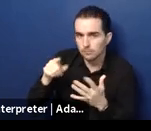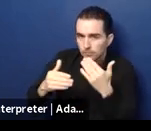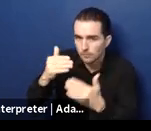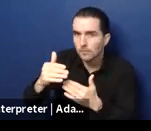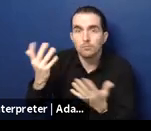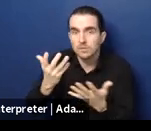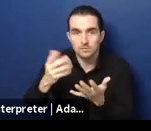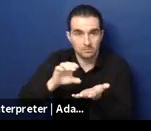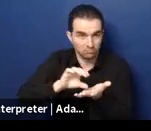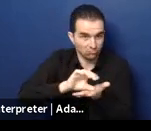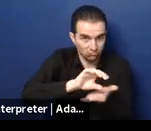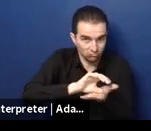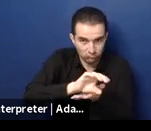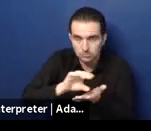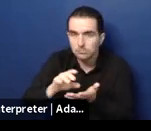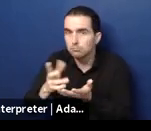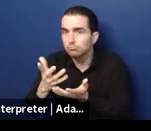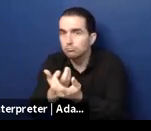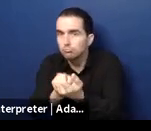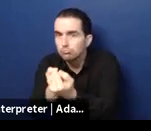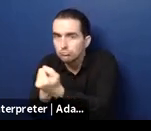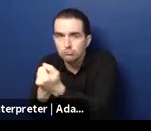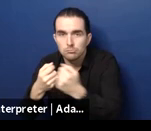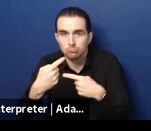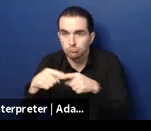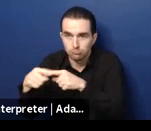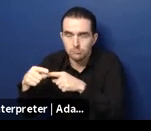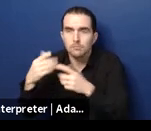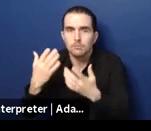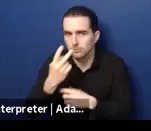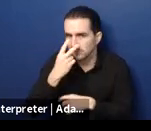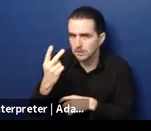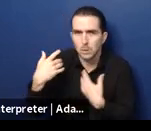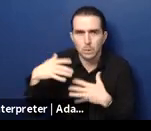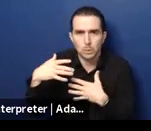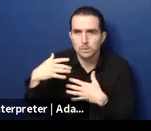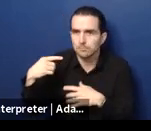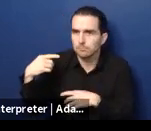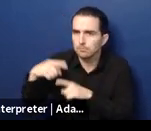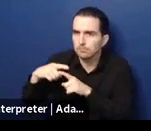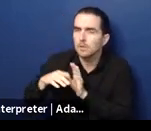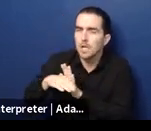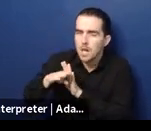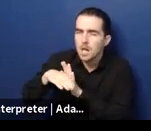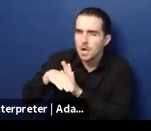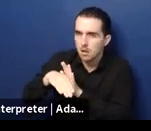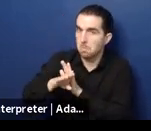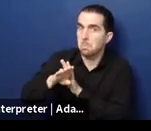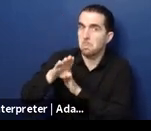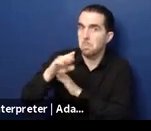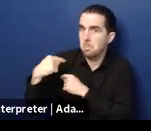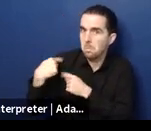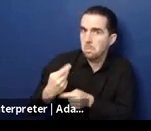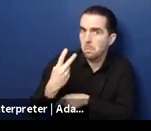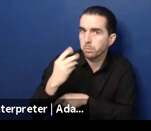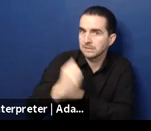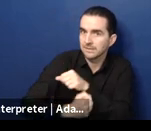community support services. One of the problems with institutional care is one it's very hard to break